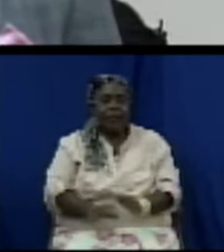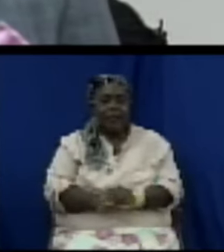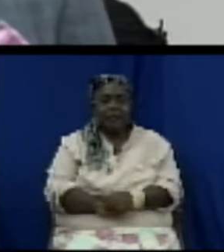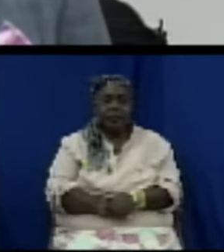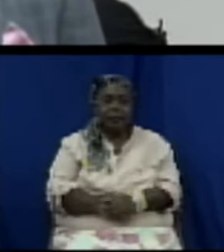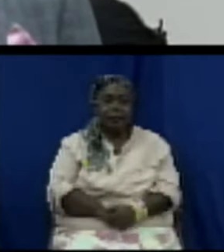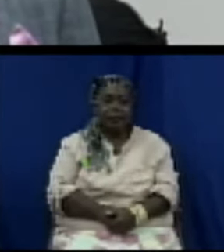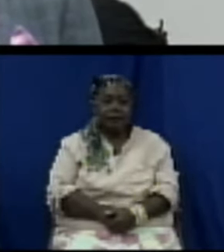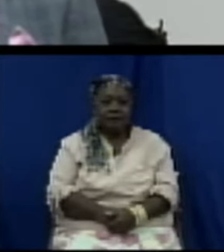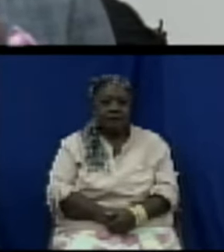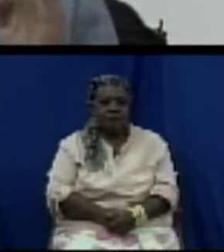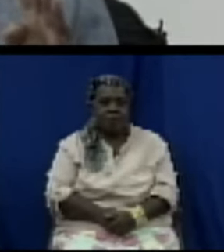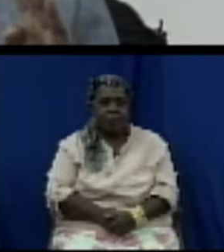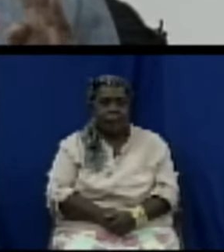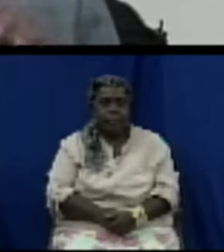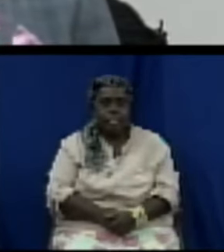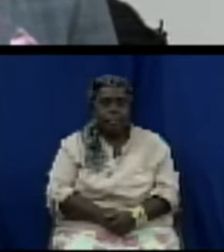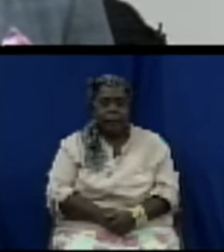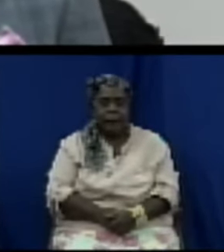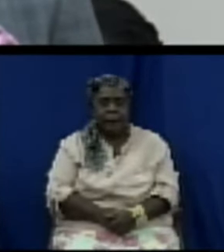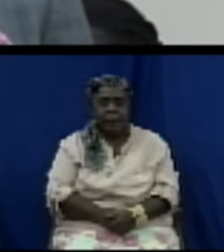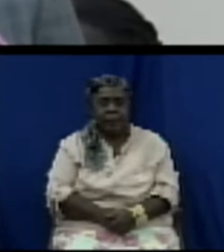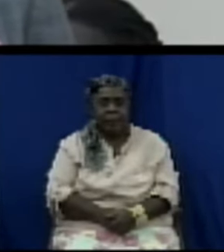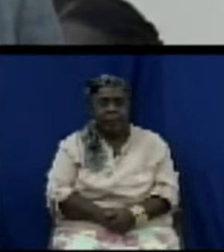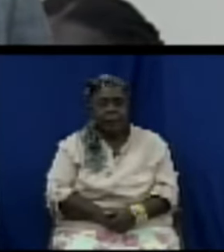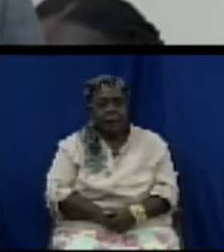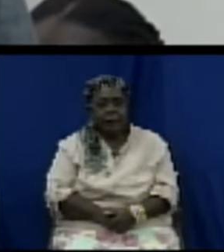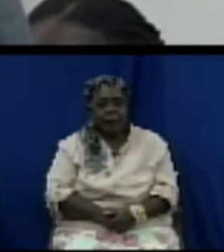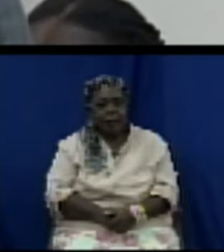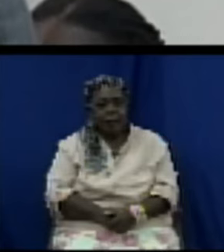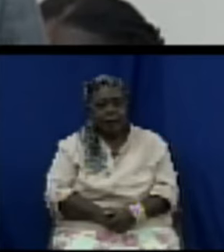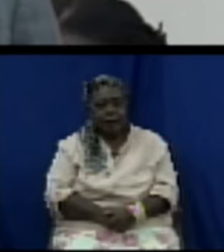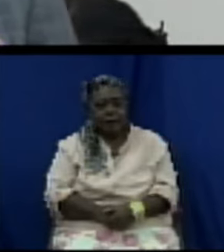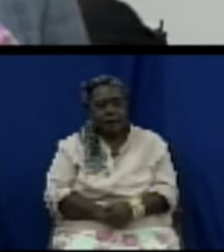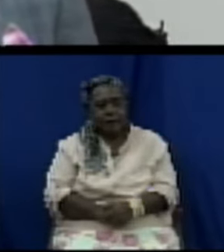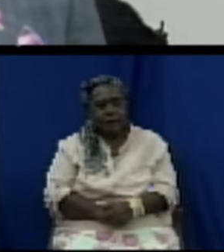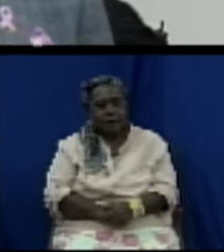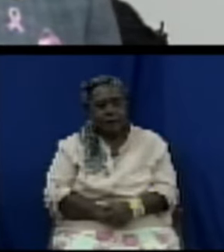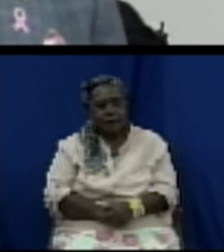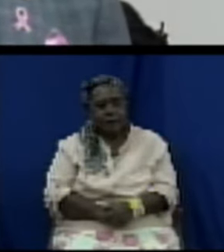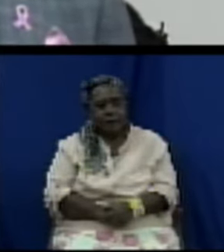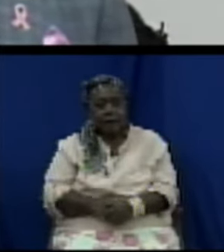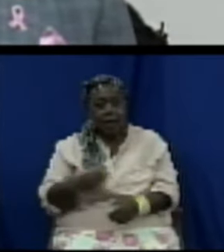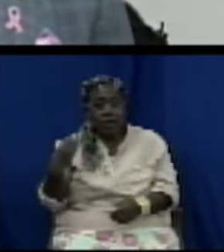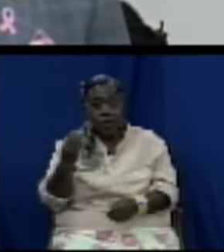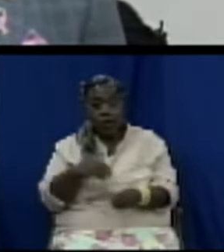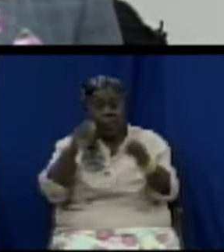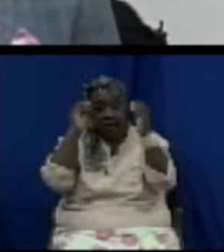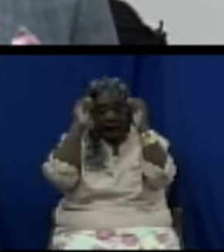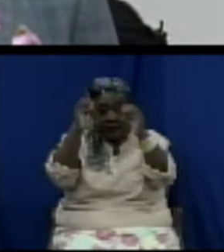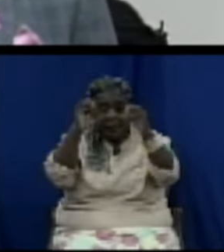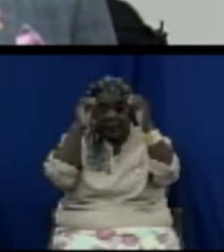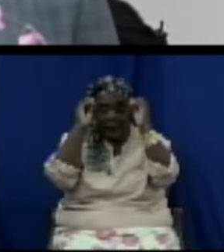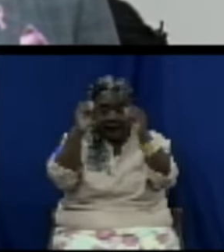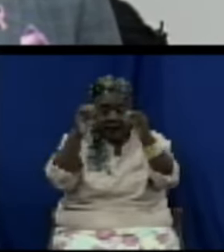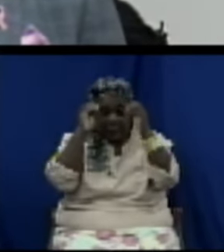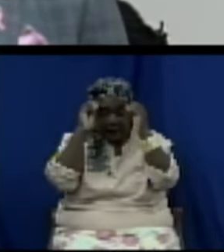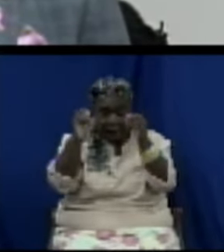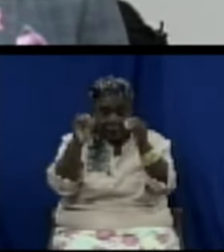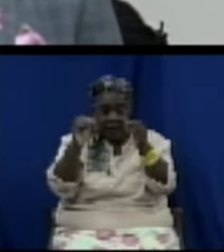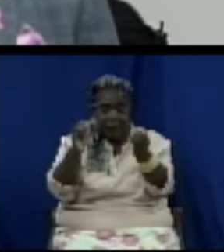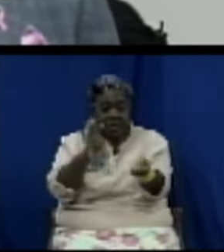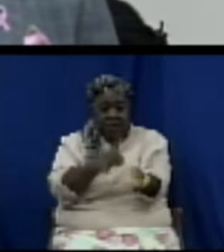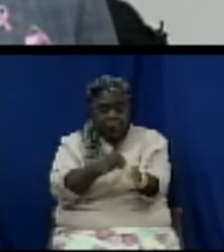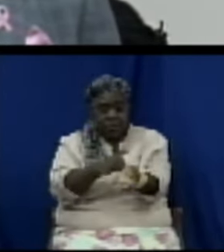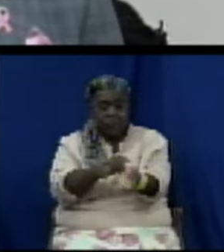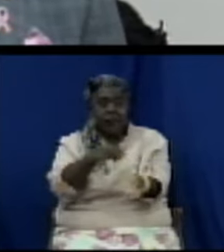we should be able to get your care within four minutes. So we are going to go through a robust education of the people of St. Kitts and Nevis and